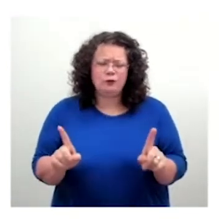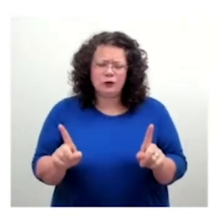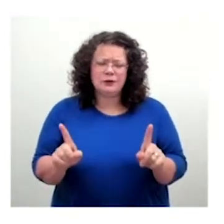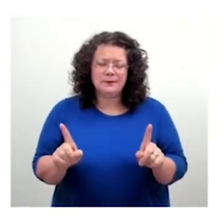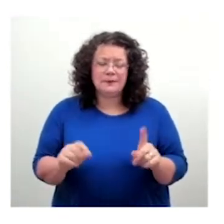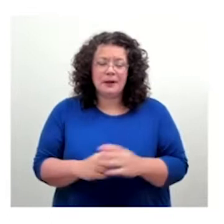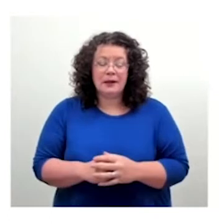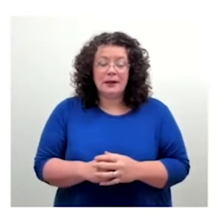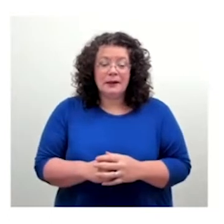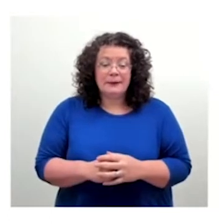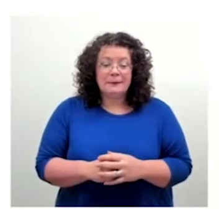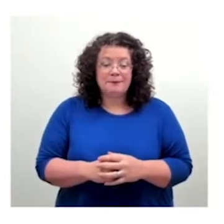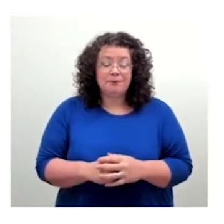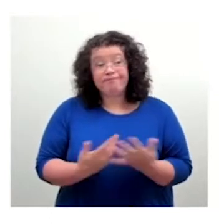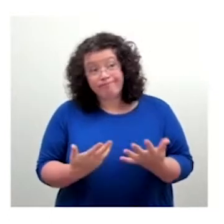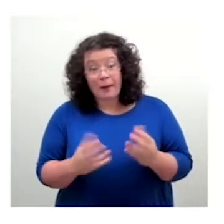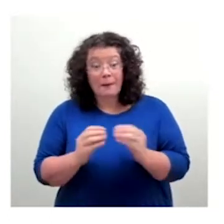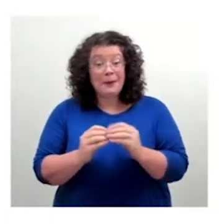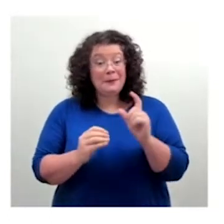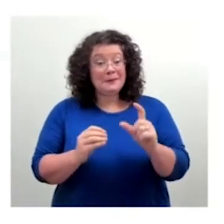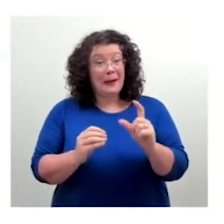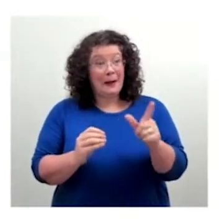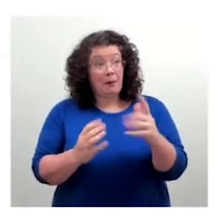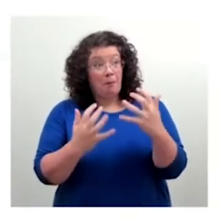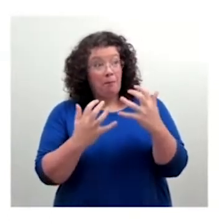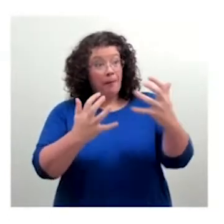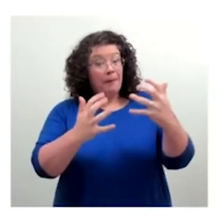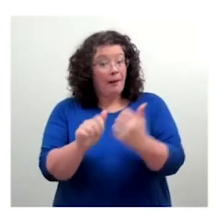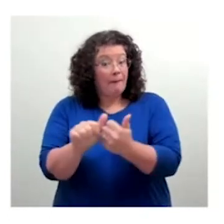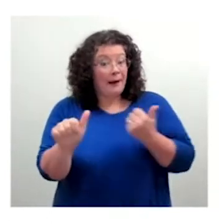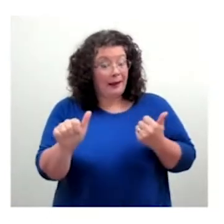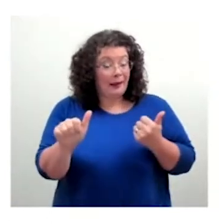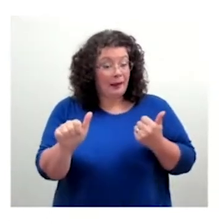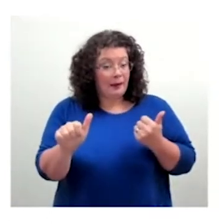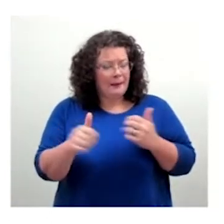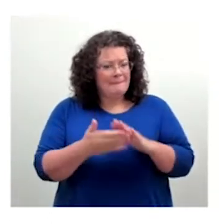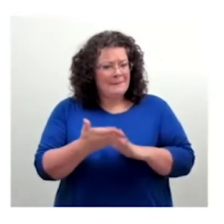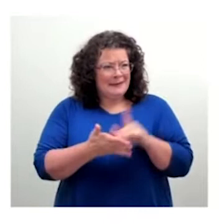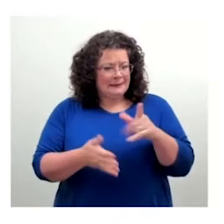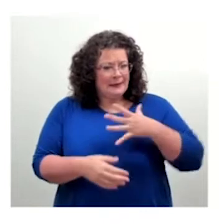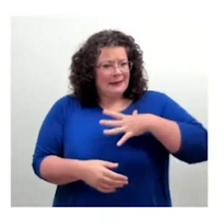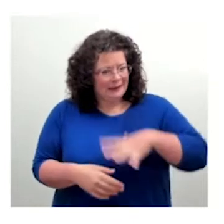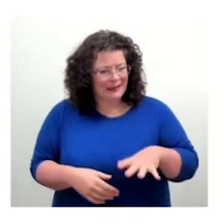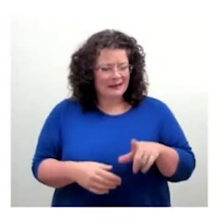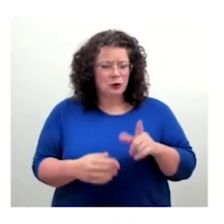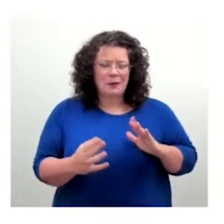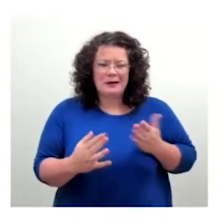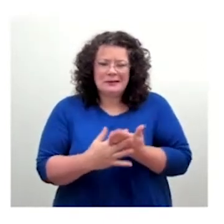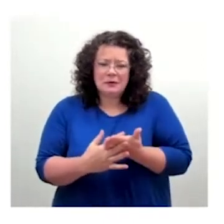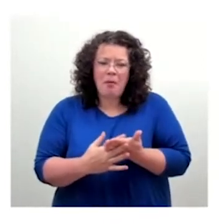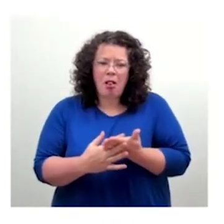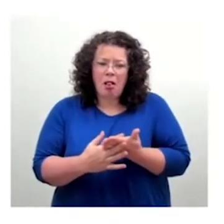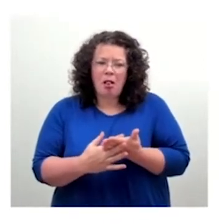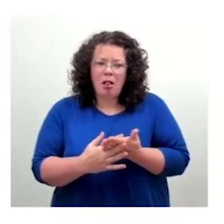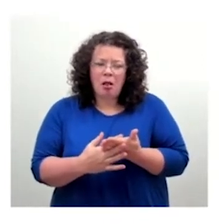or they also needed to be accessible, in a sense, to everyone, from anyone from five years